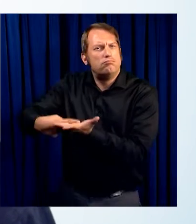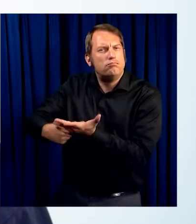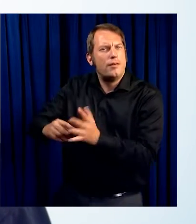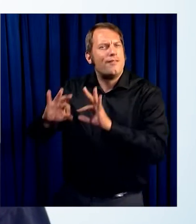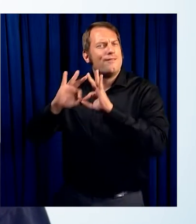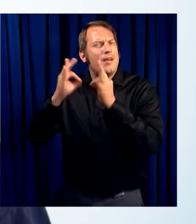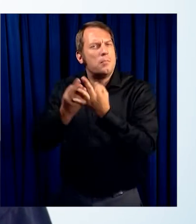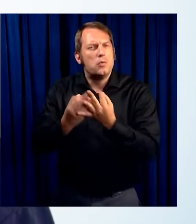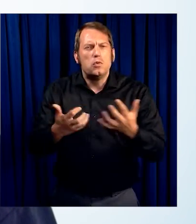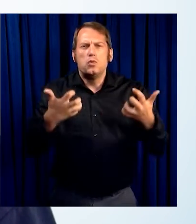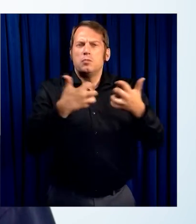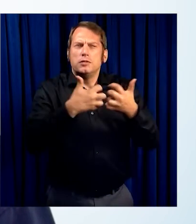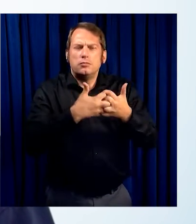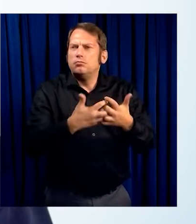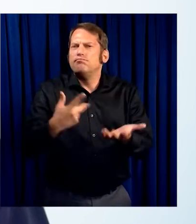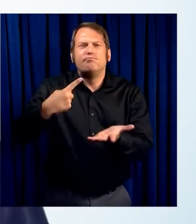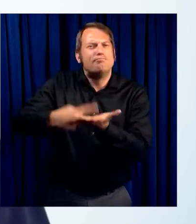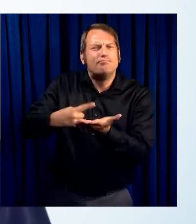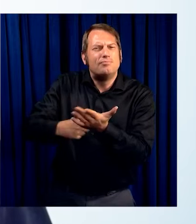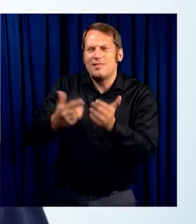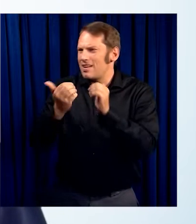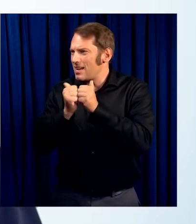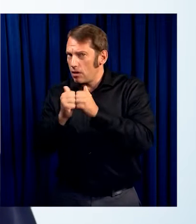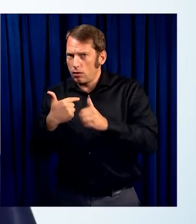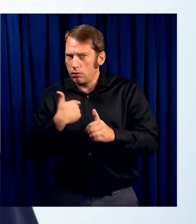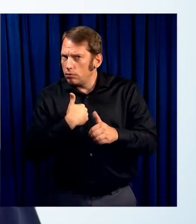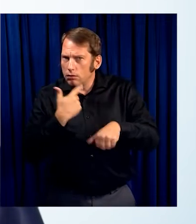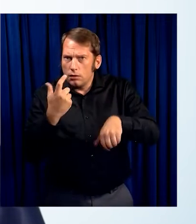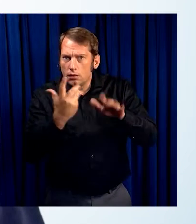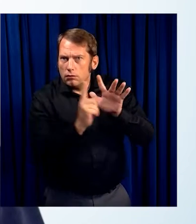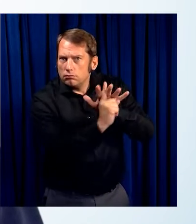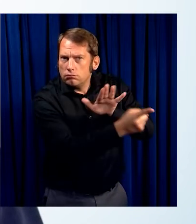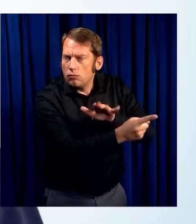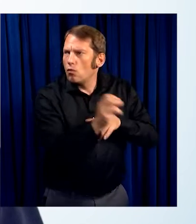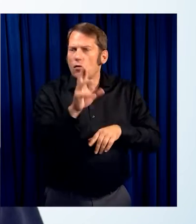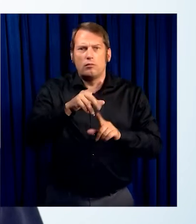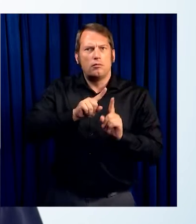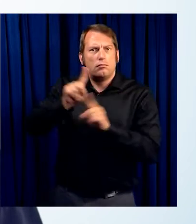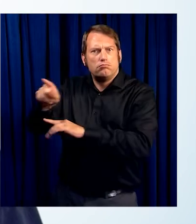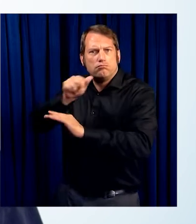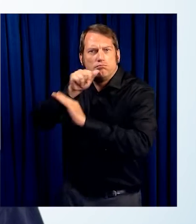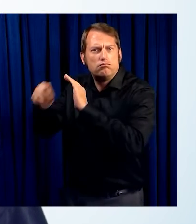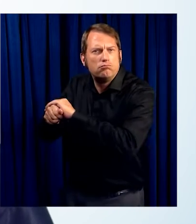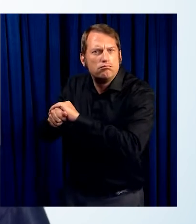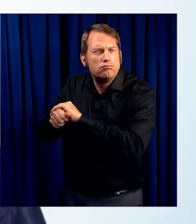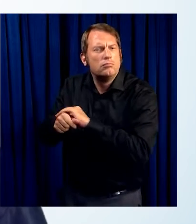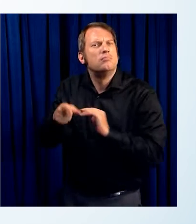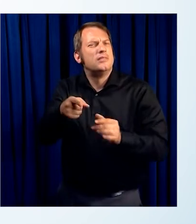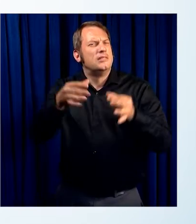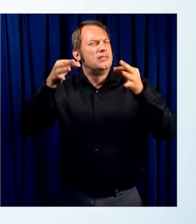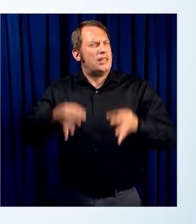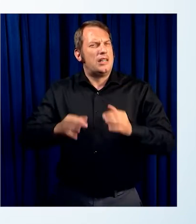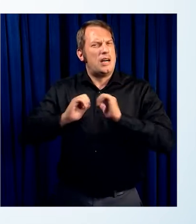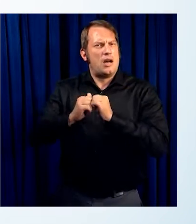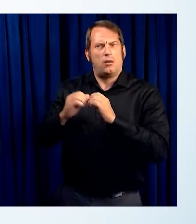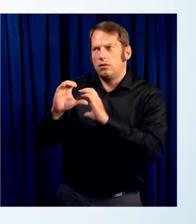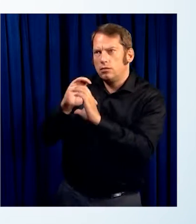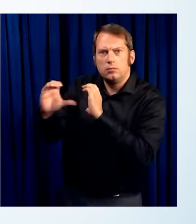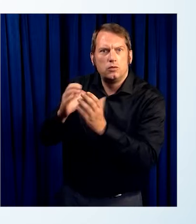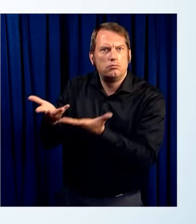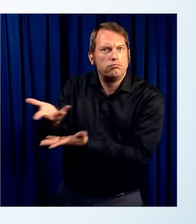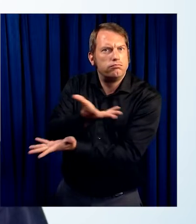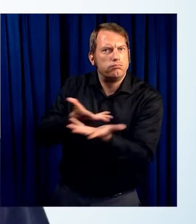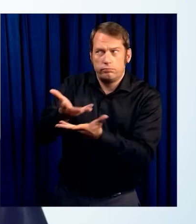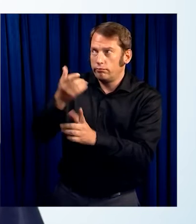in place. Decide how you'll communicate if disaster hits when you're not home. Build a kit.